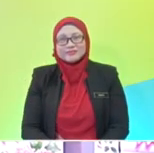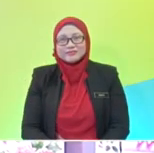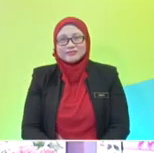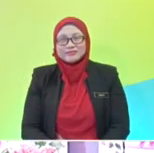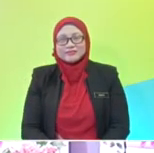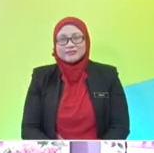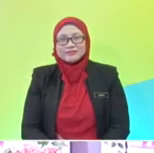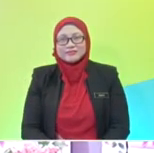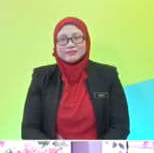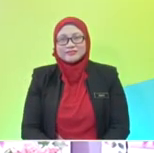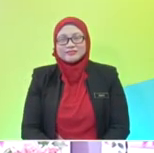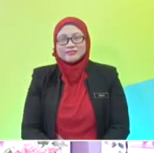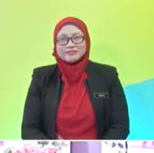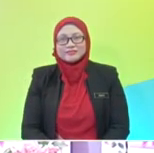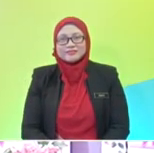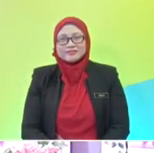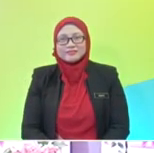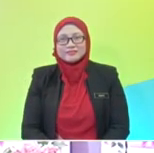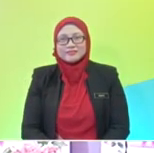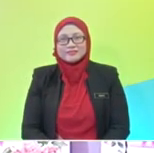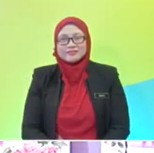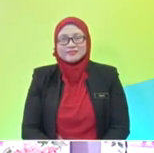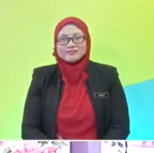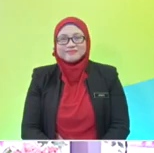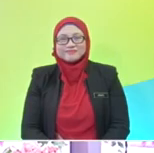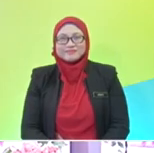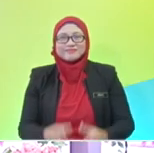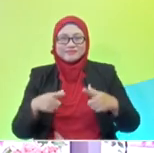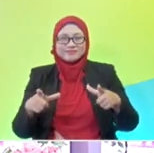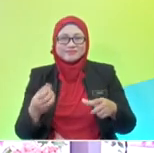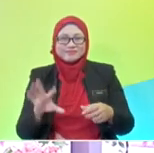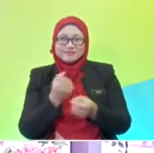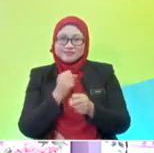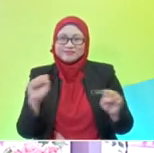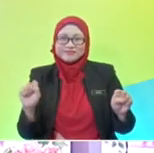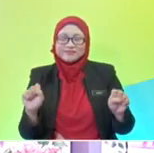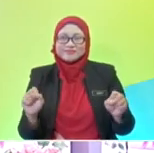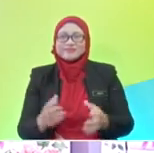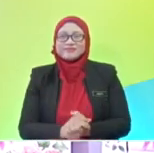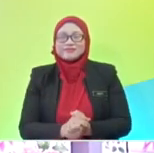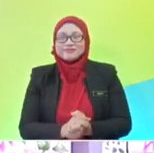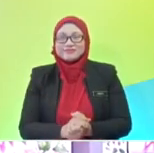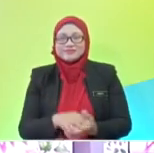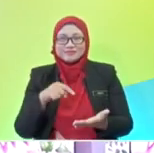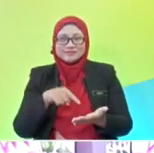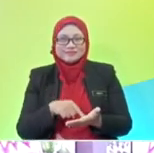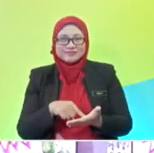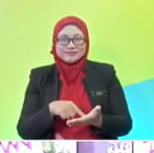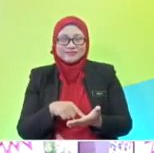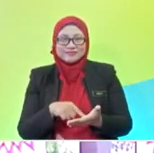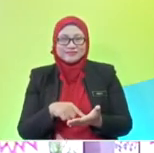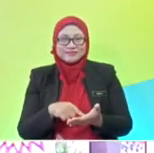Alright, okay. I am done. Alright, that was fast, was fast. Okay, I'm going to show it to you. Okay. This is my own lyrics.